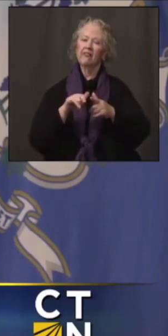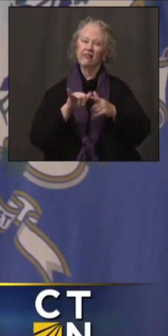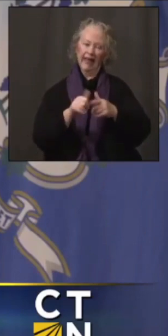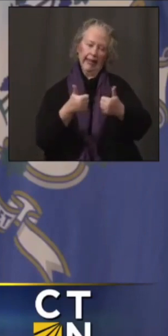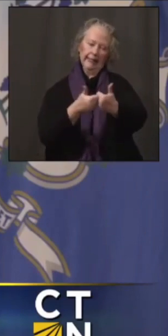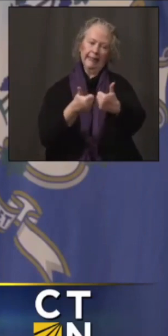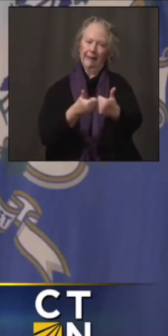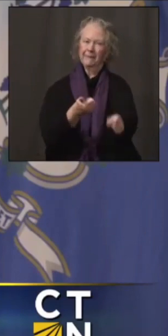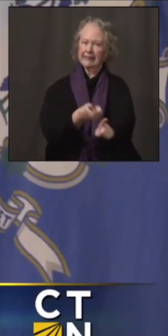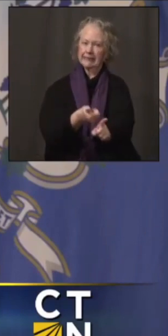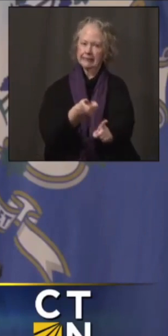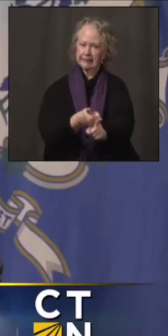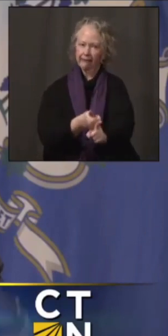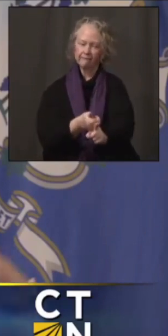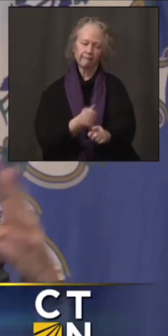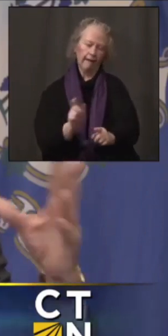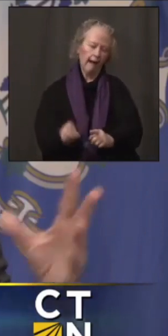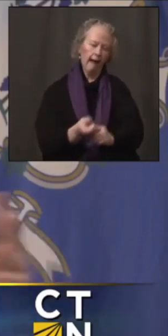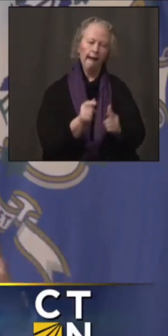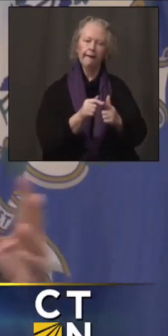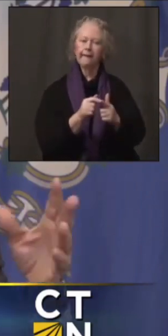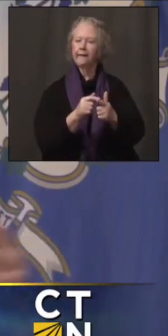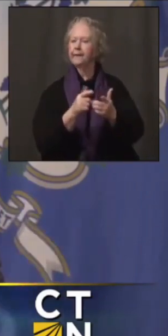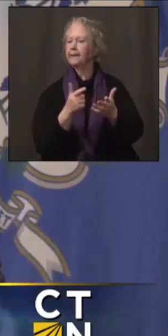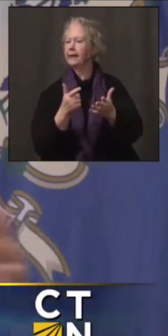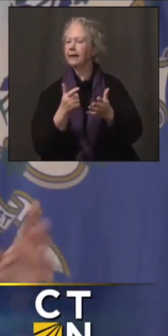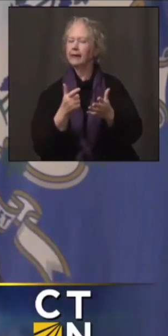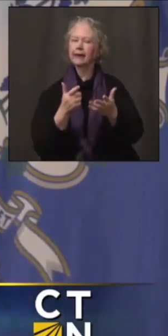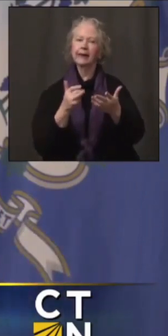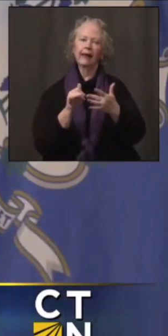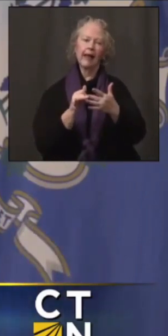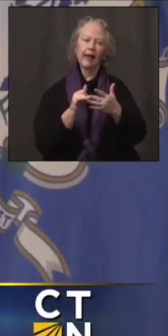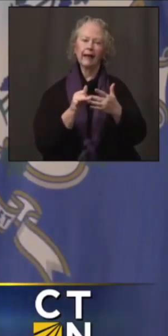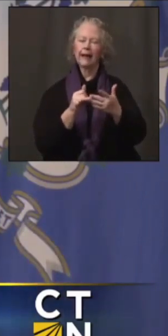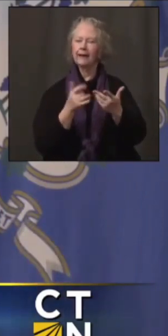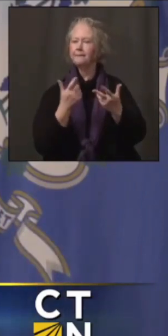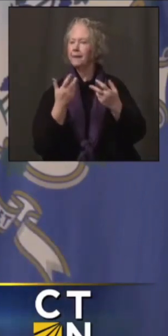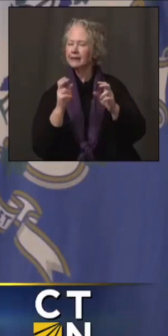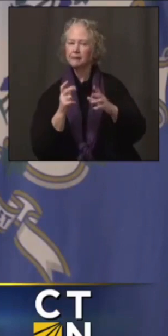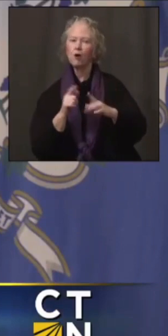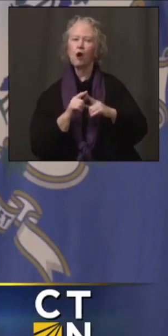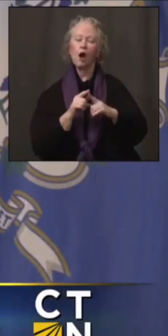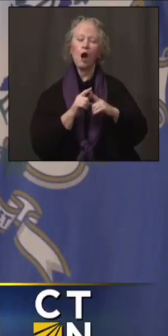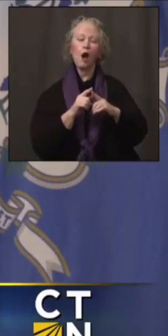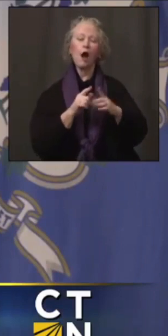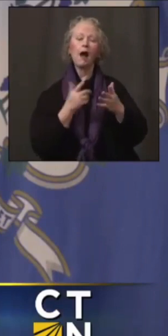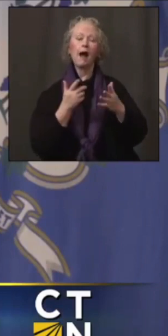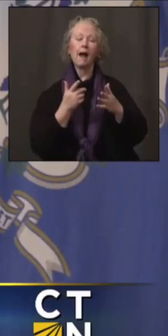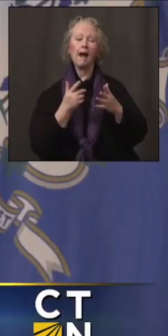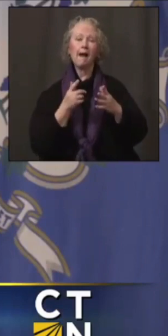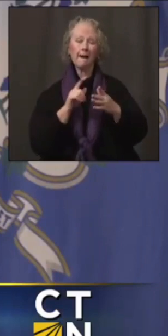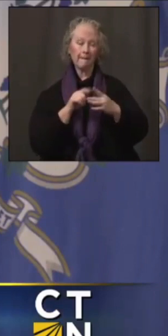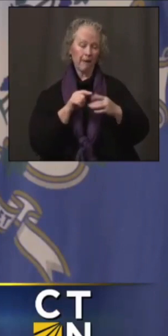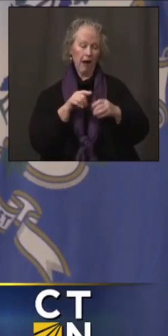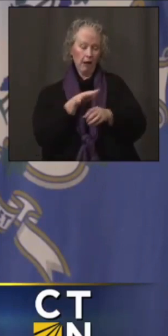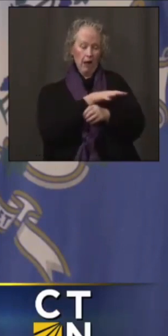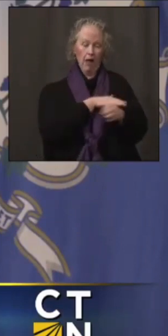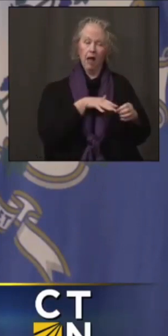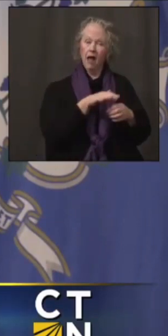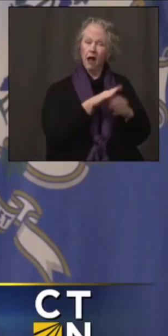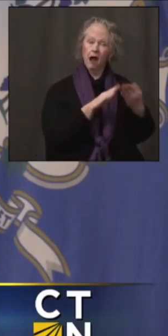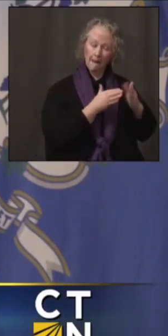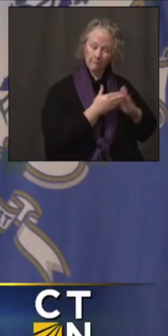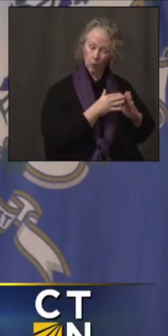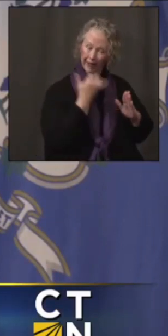hockey, whatever that might be. Probably some more infections related to in and around. We can mitigate that if we're very cautious